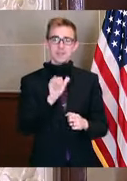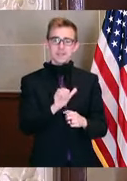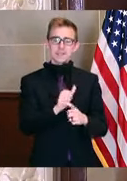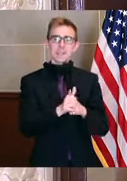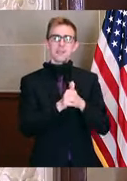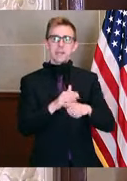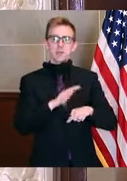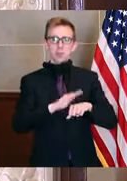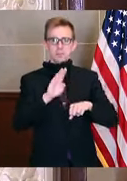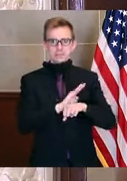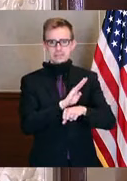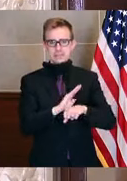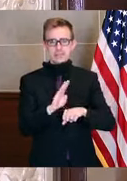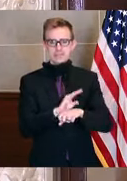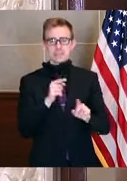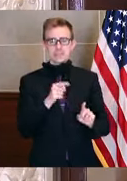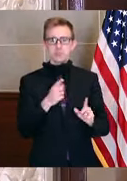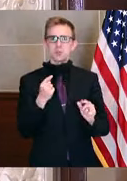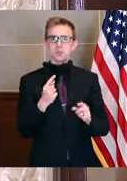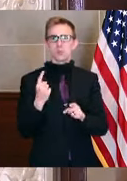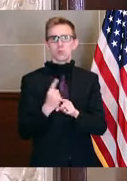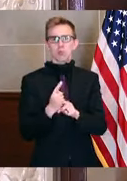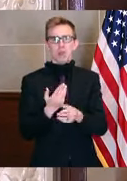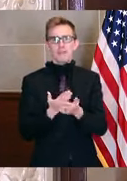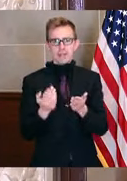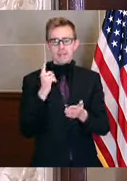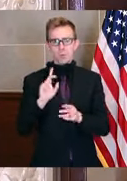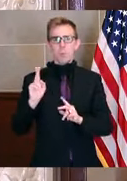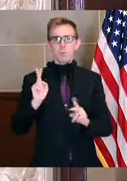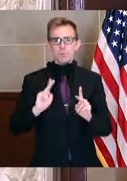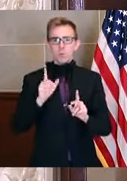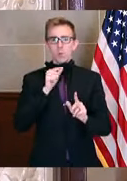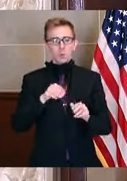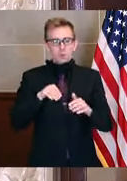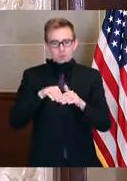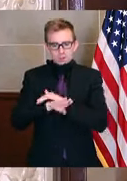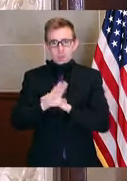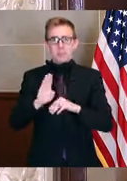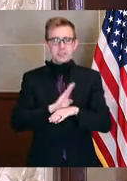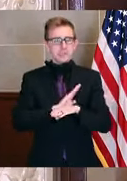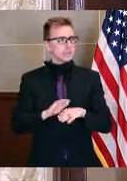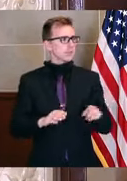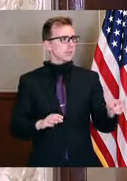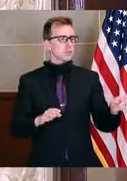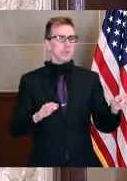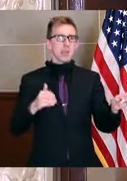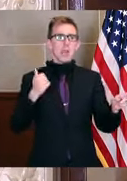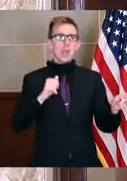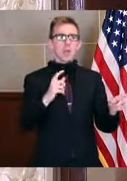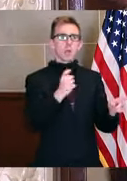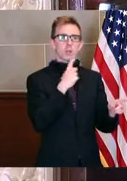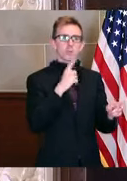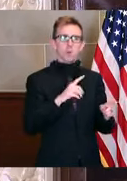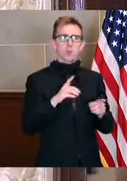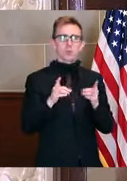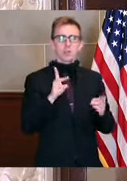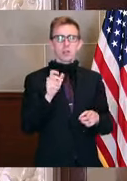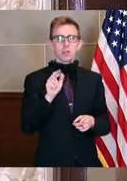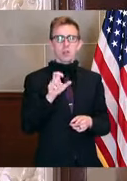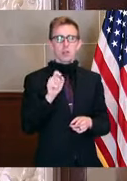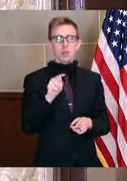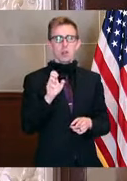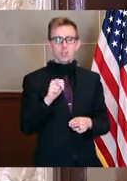businesses doing the right thing for the people who come to their businesses. But thank you. have any for Director Parsons?